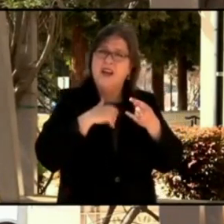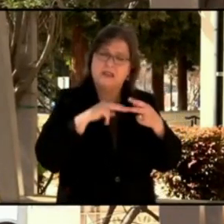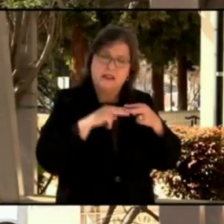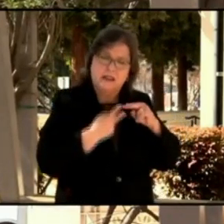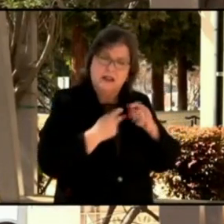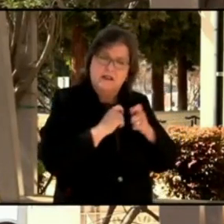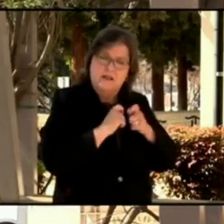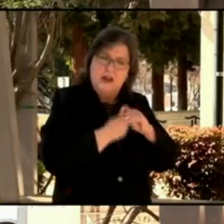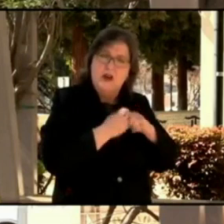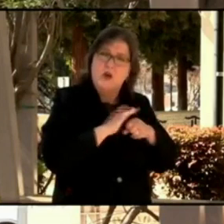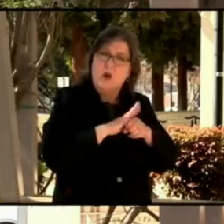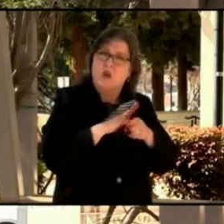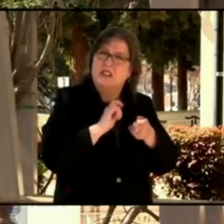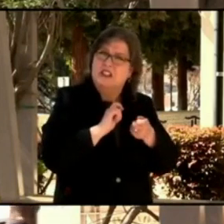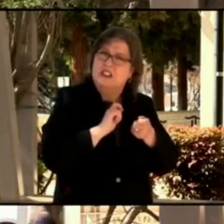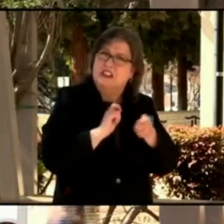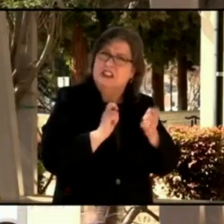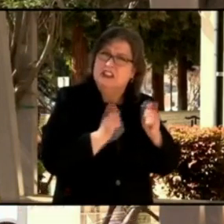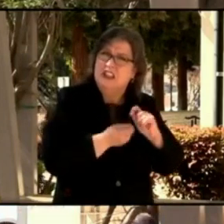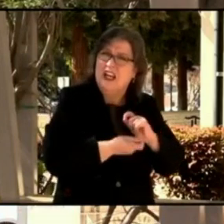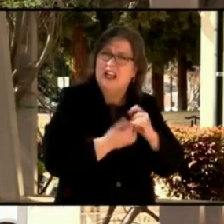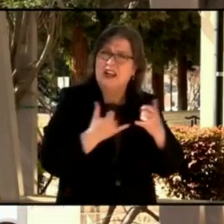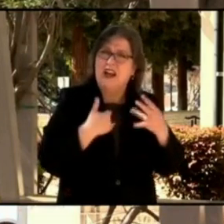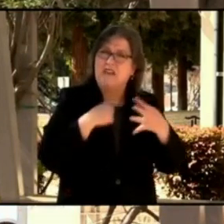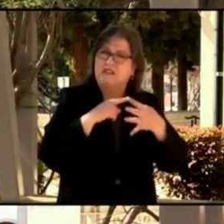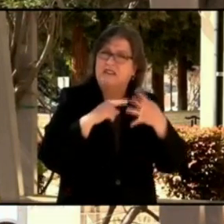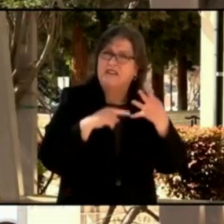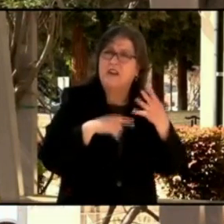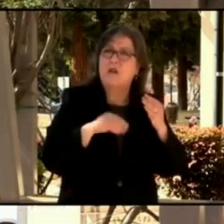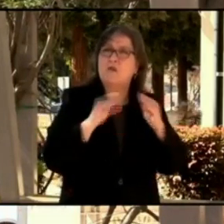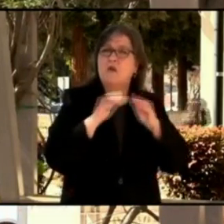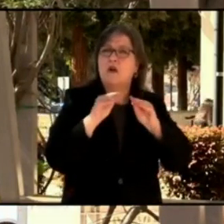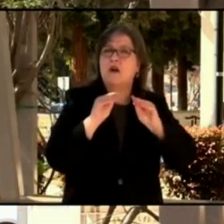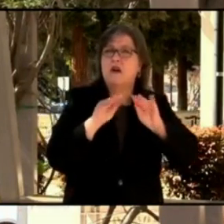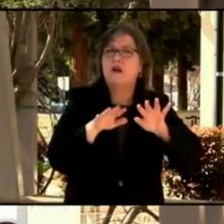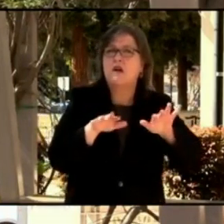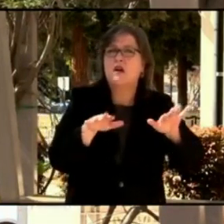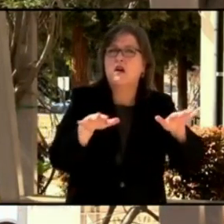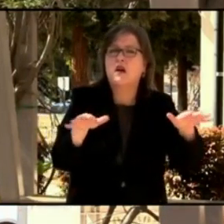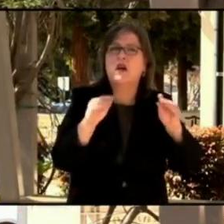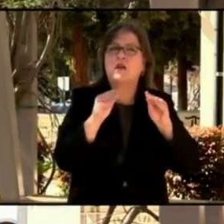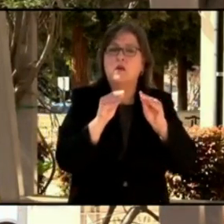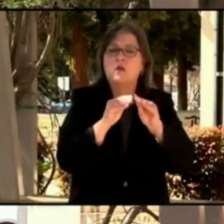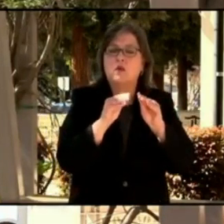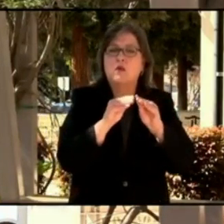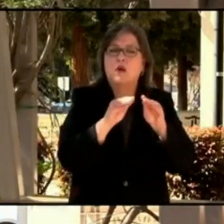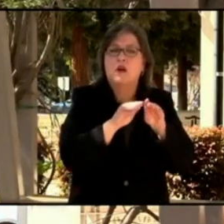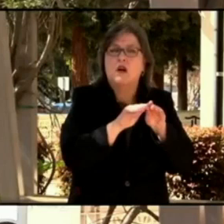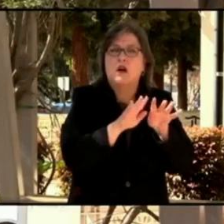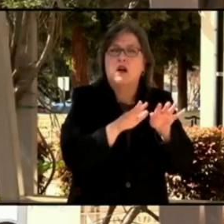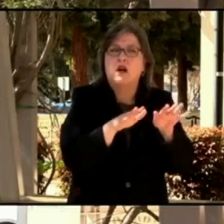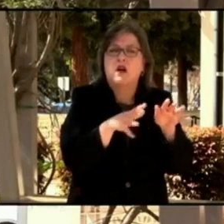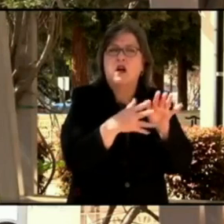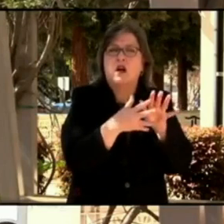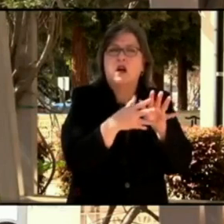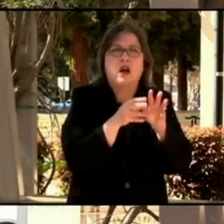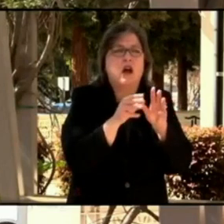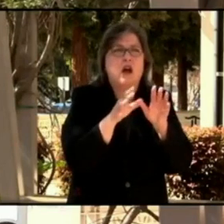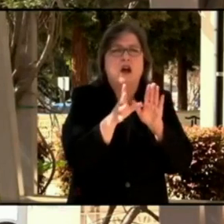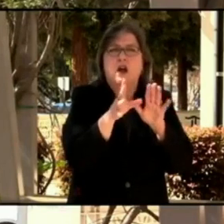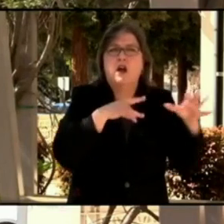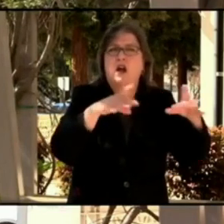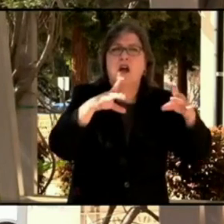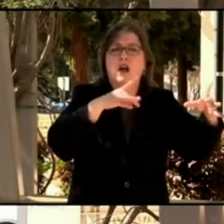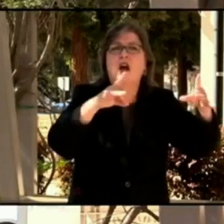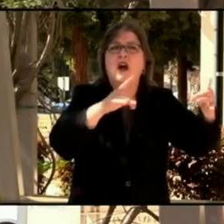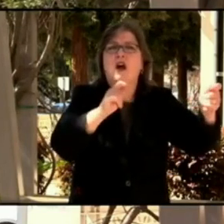variants because the more the vaccine, the more that the virus is allowed to replicate, the more chance there is for additional mutations